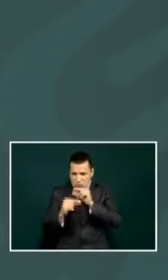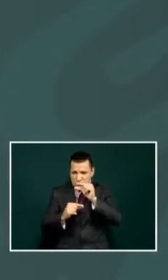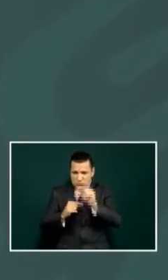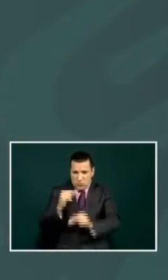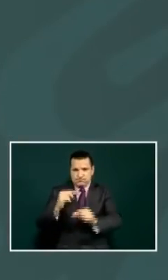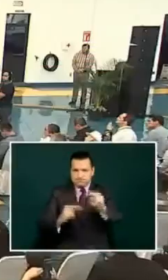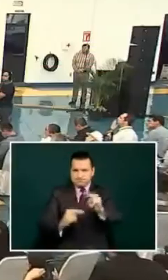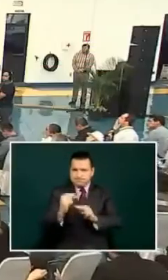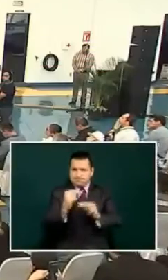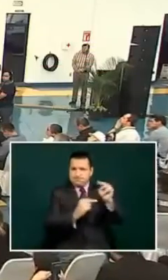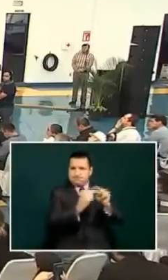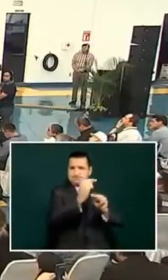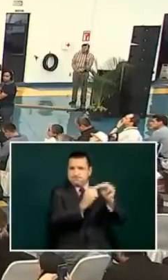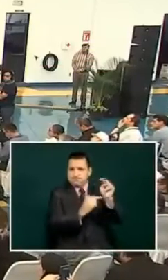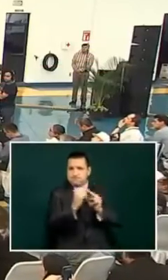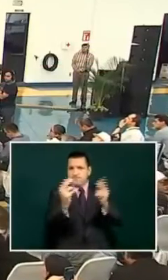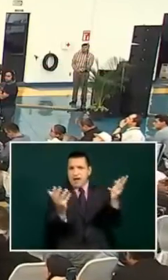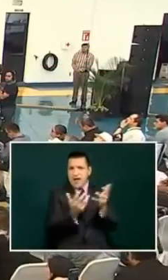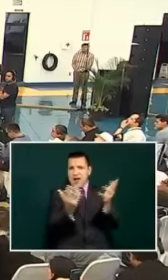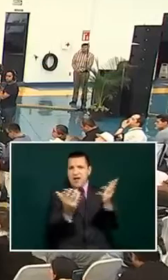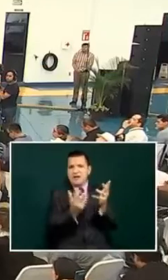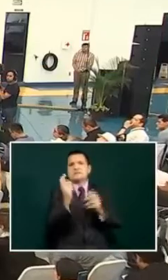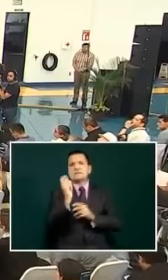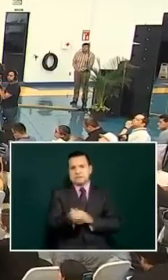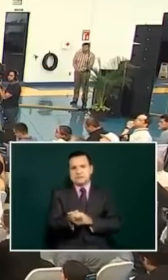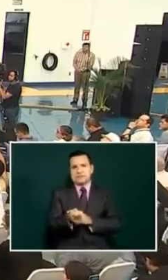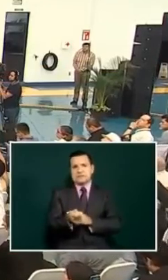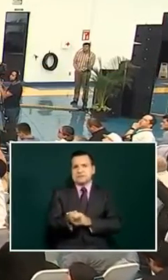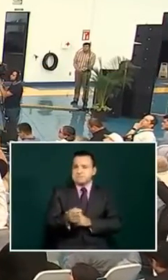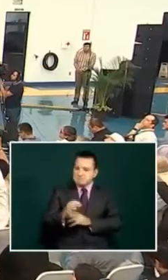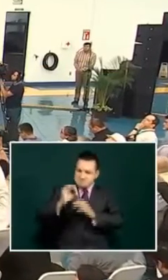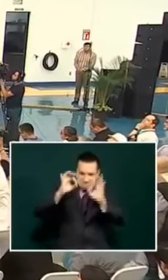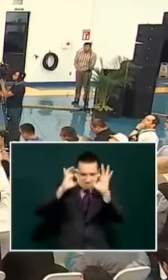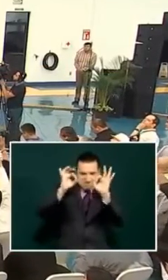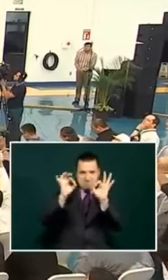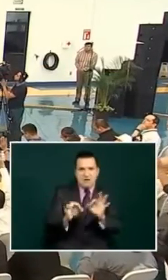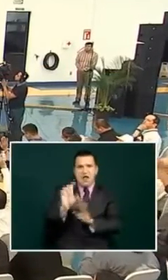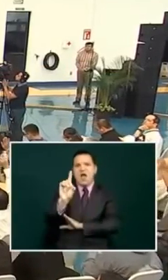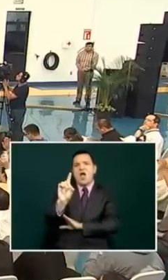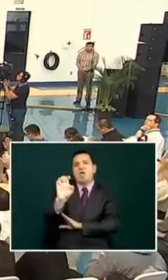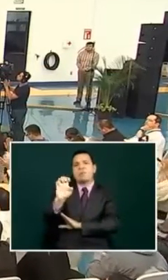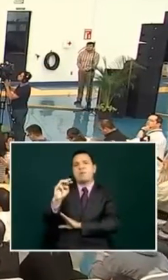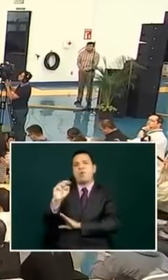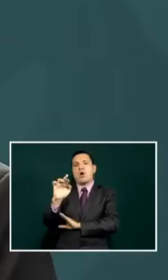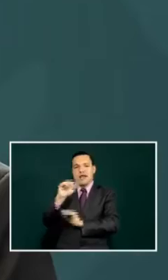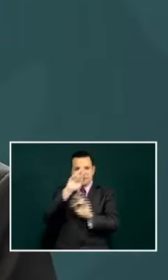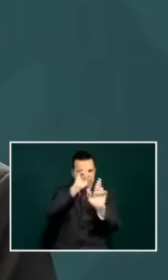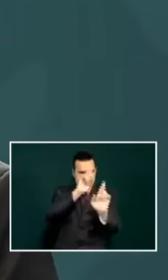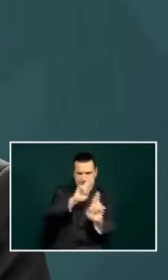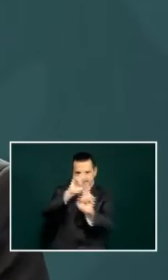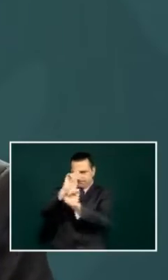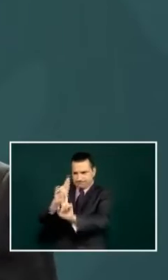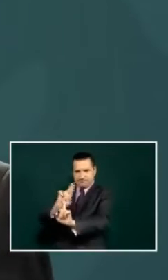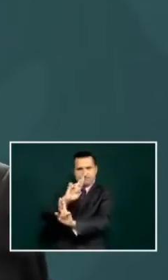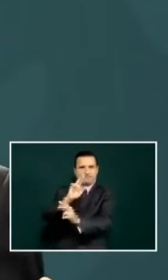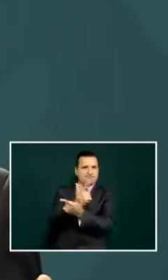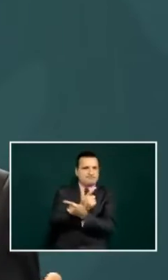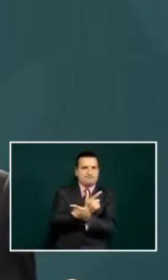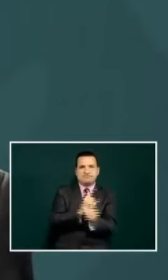that we will be able to construct an authentic and true democracy